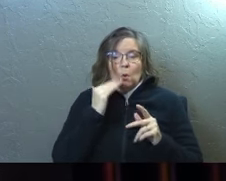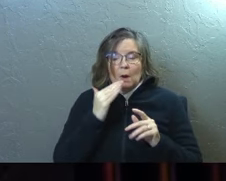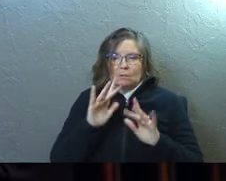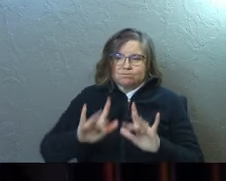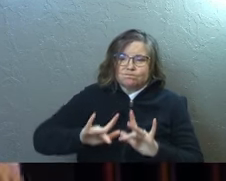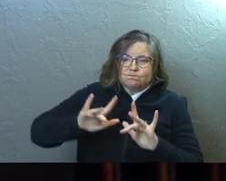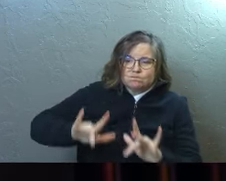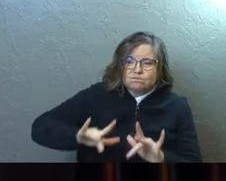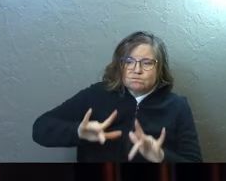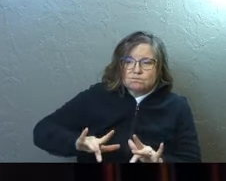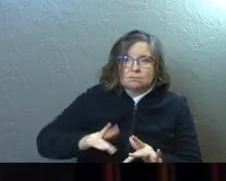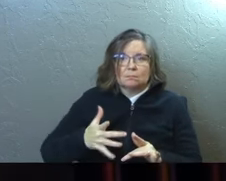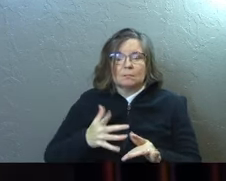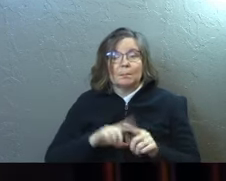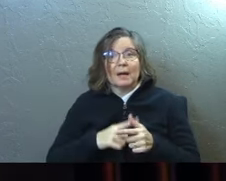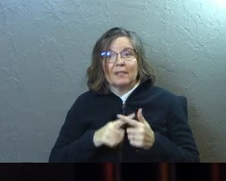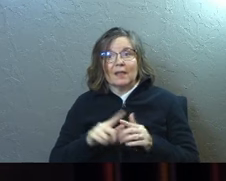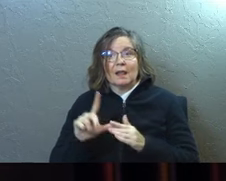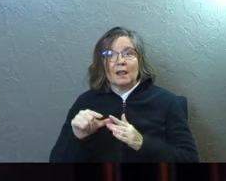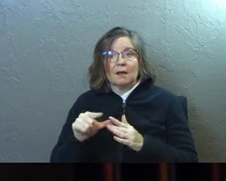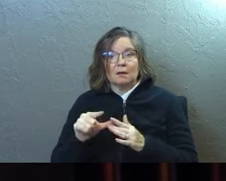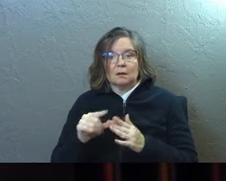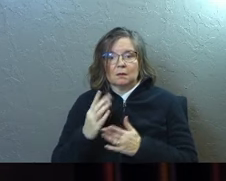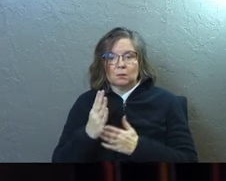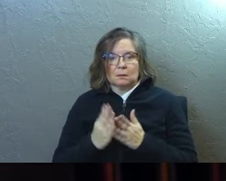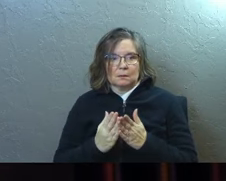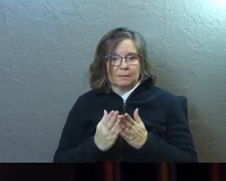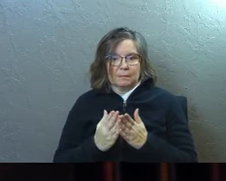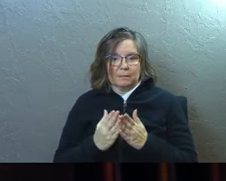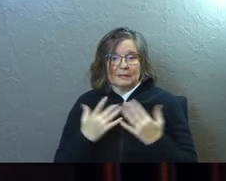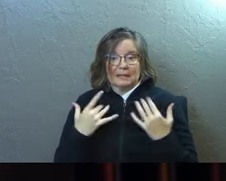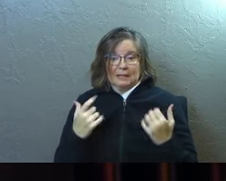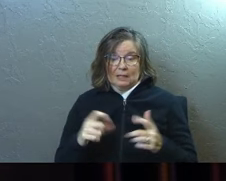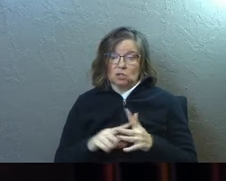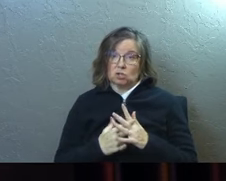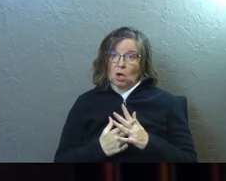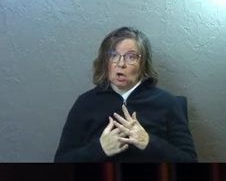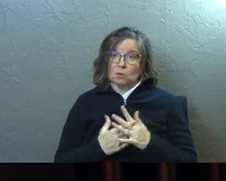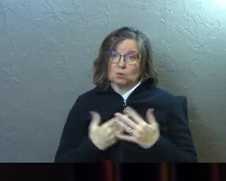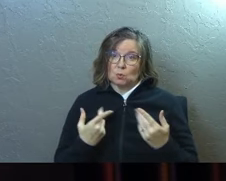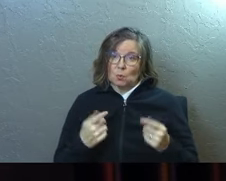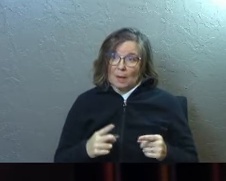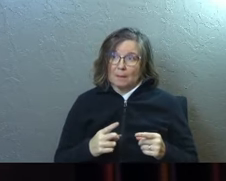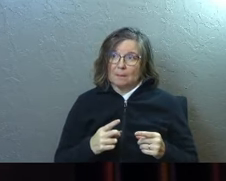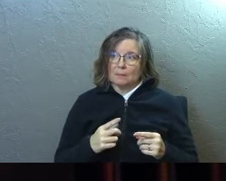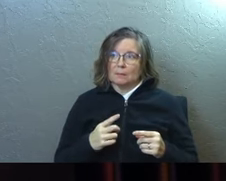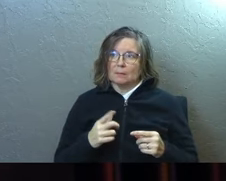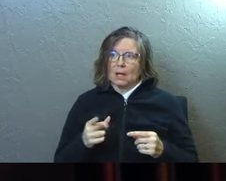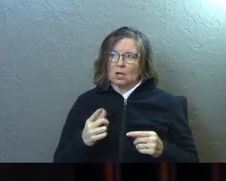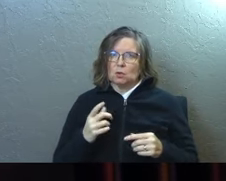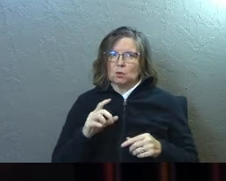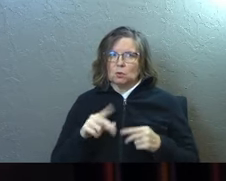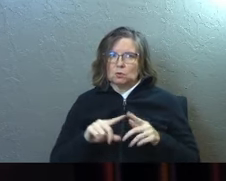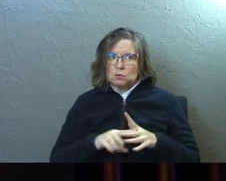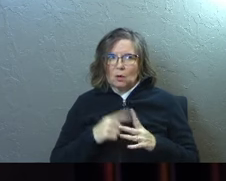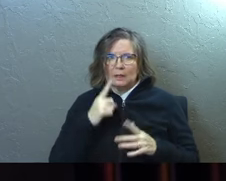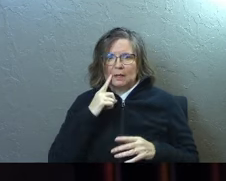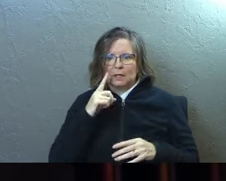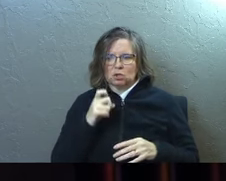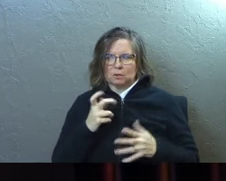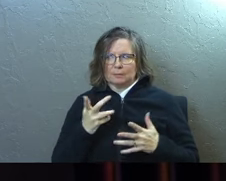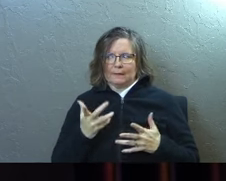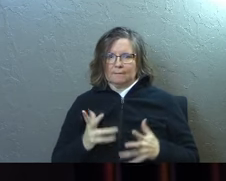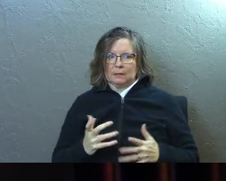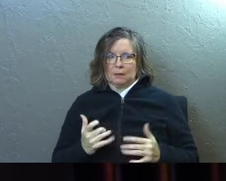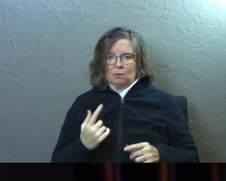to deal with us maybe. And, but then you go through this phase where some healing starts to happen and you kind of think it should be